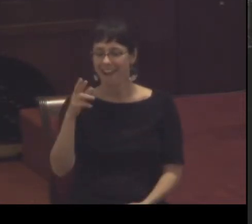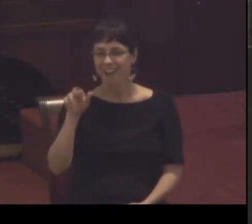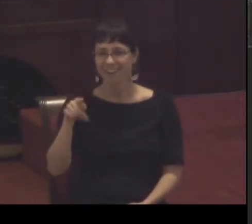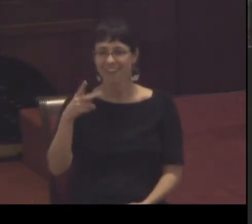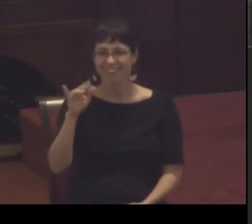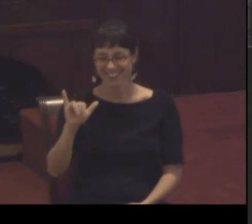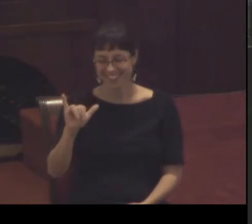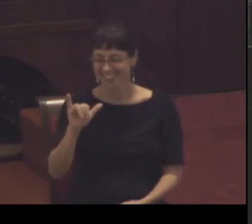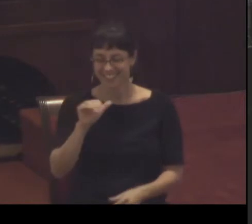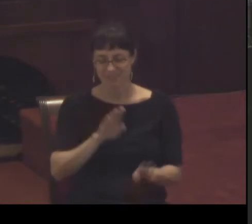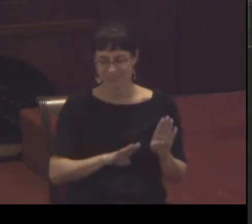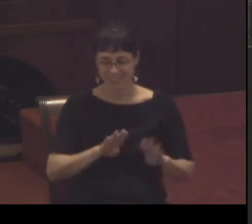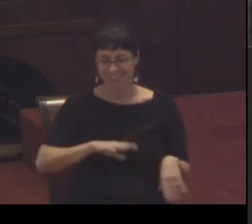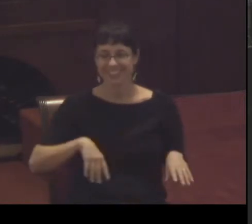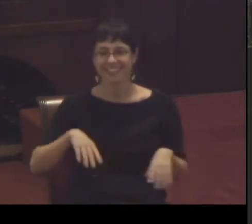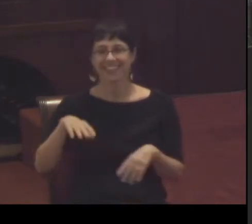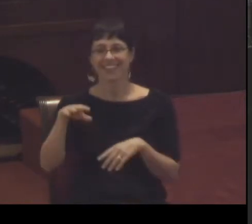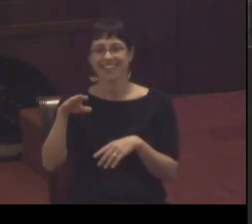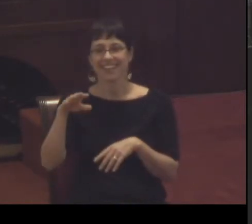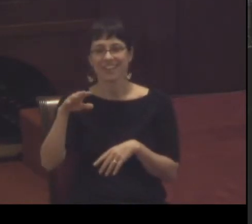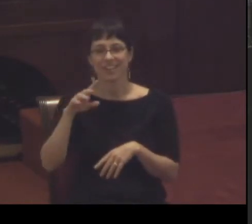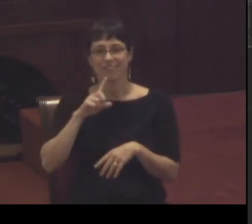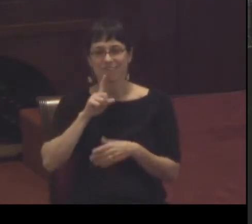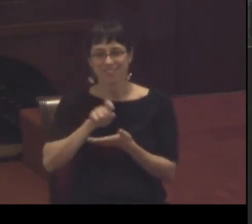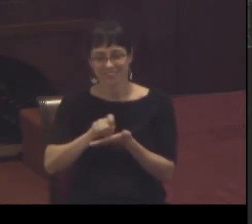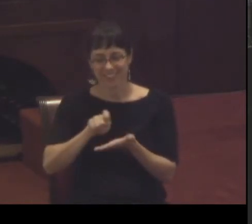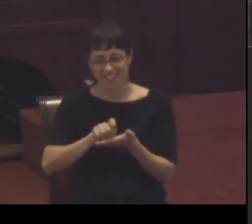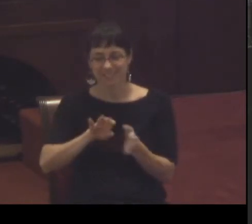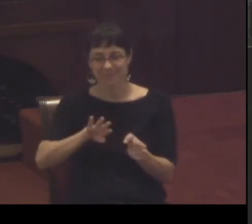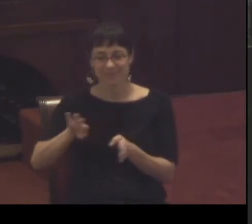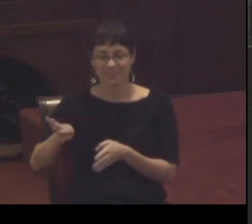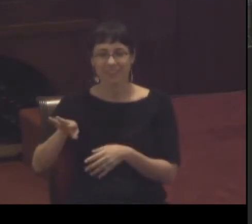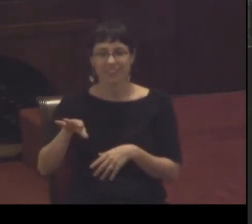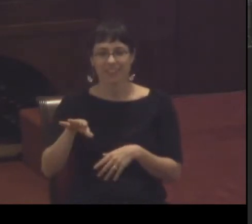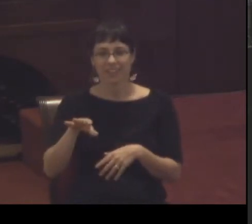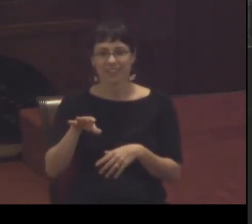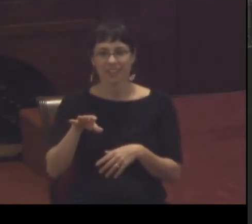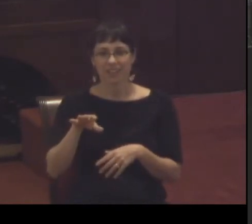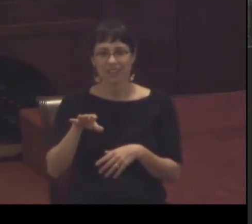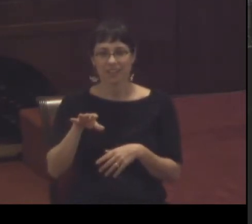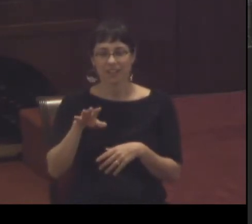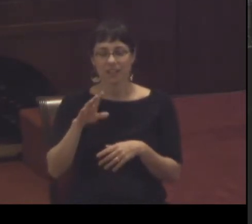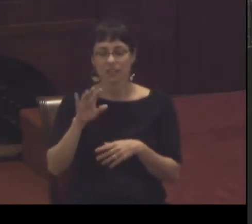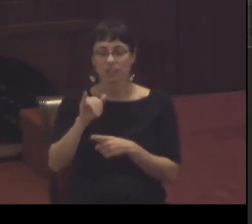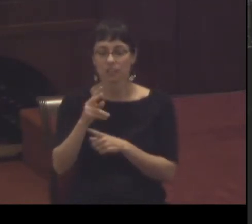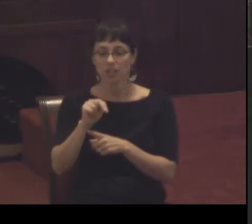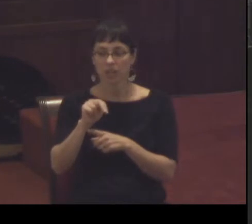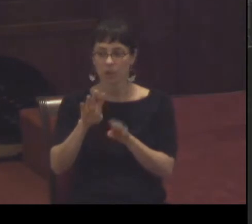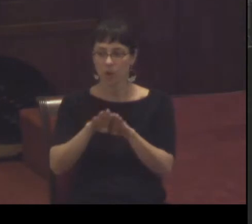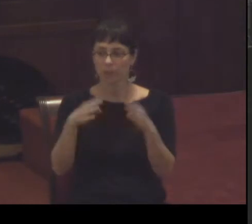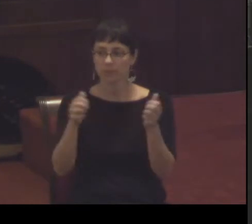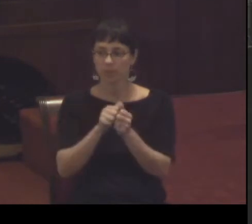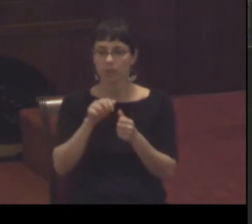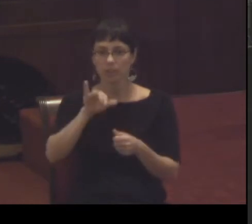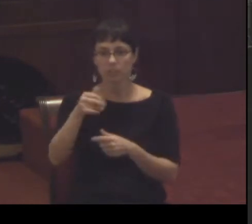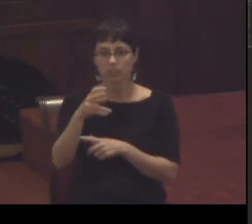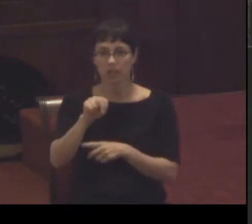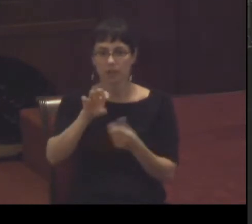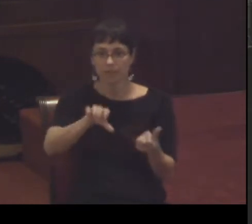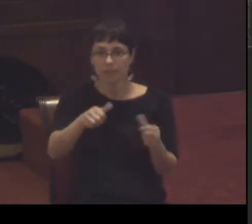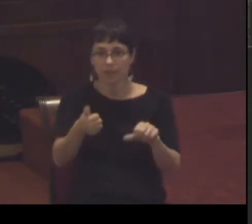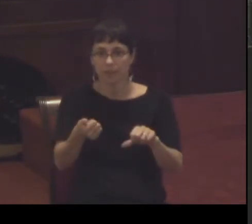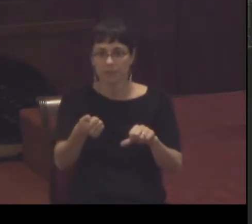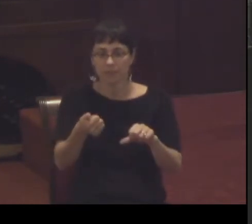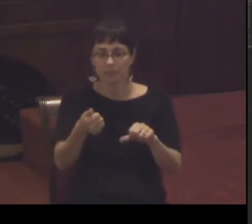lesson Mark opens up his gospel with the ministry of John the Baptist Matthew pushes